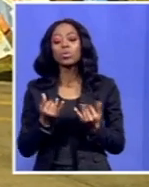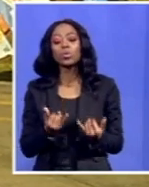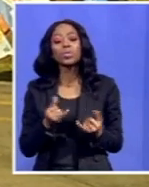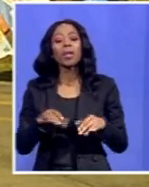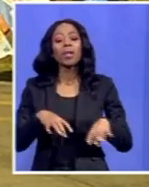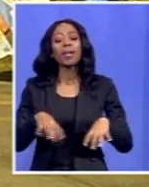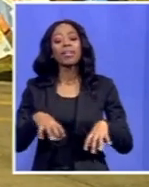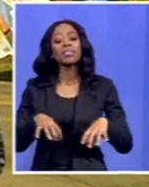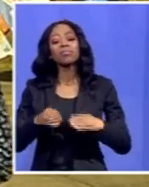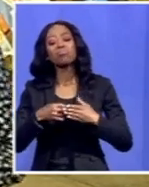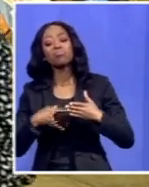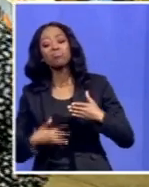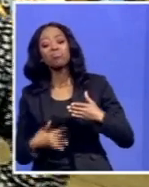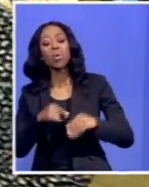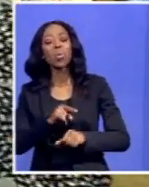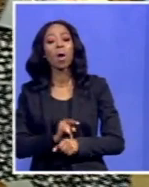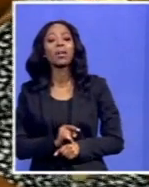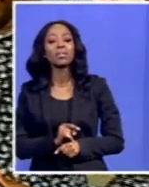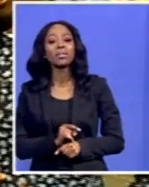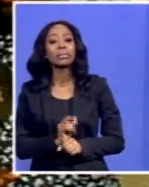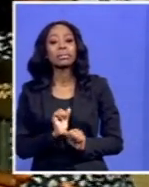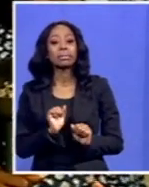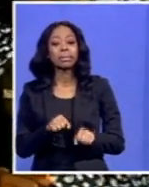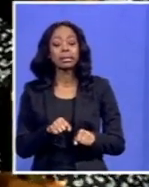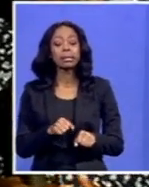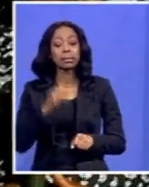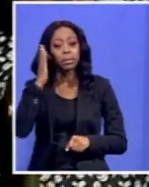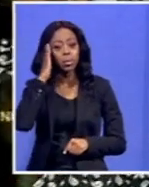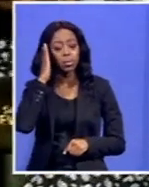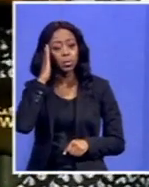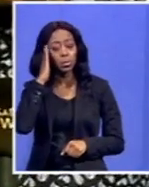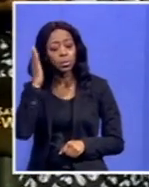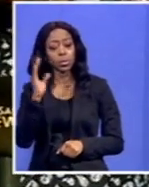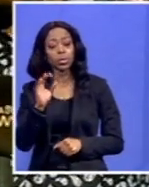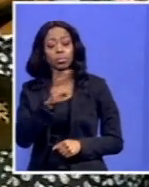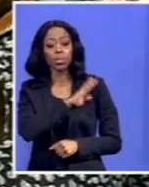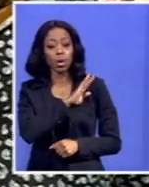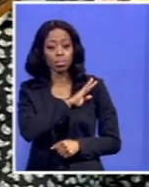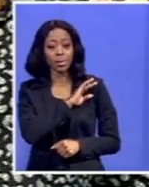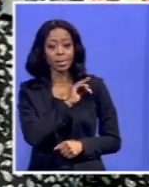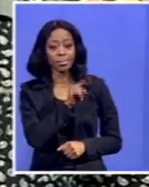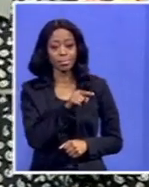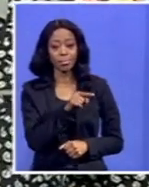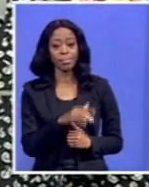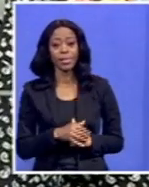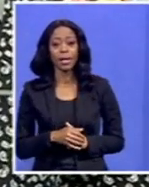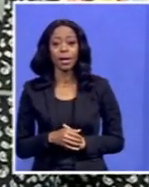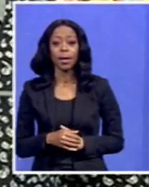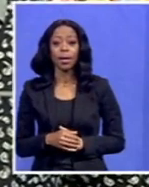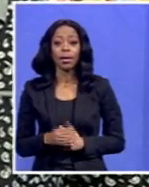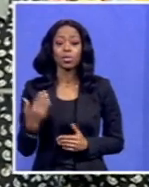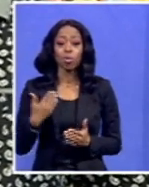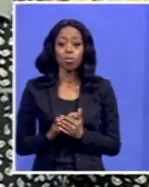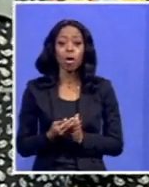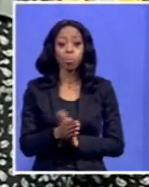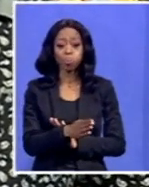activities here at the Army base. We know that the SNDF or the Army has been on the